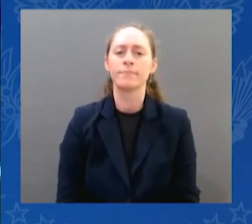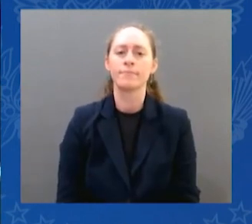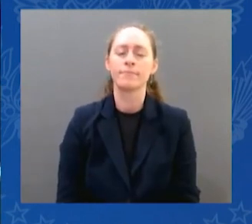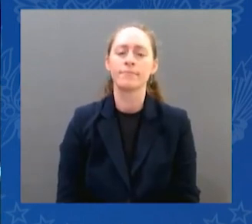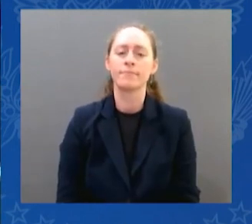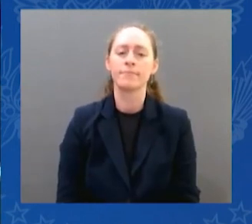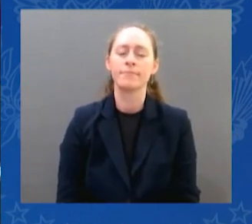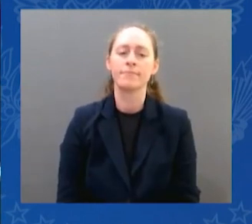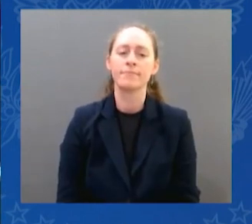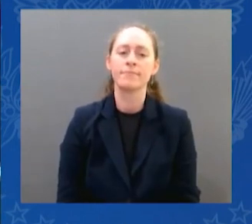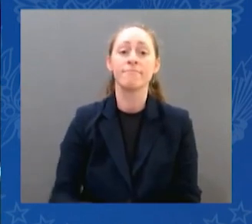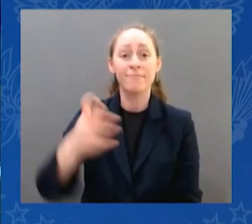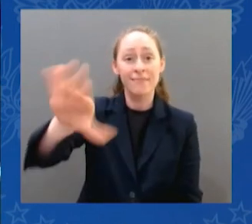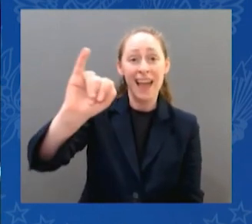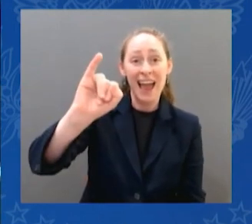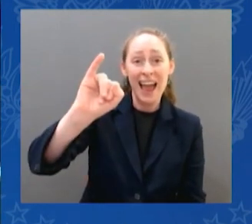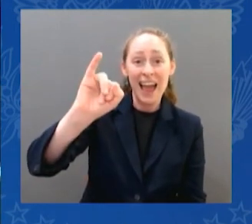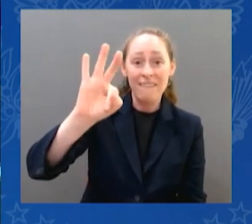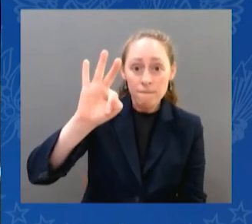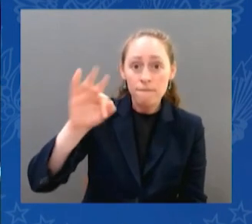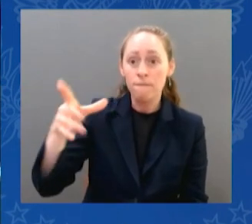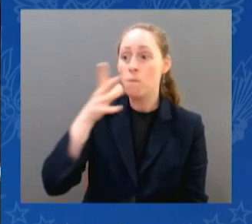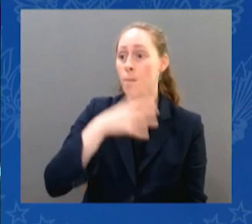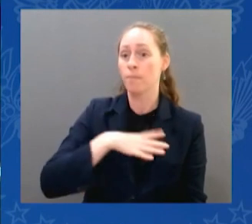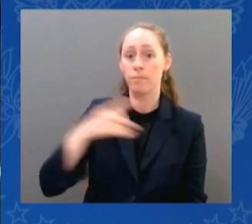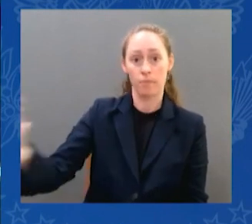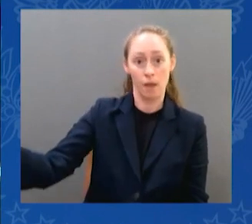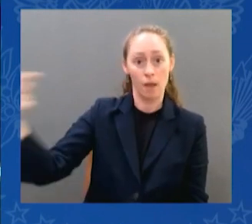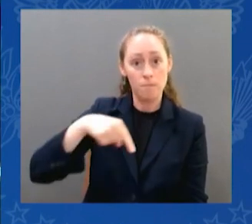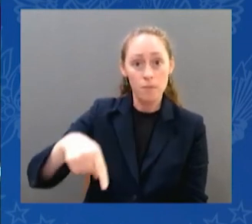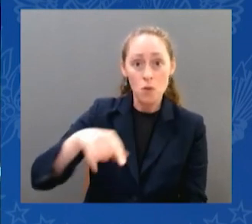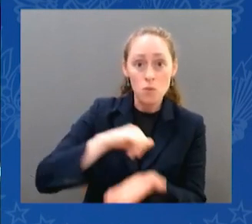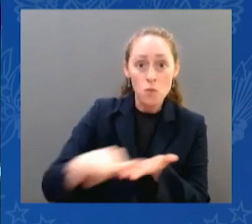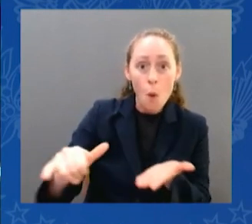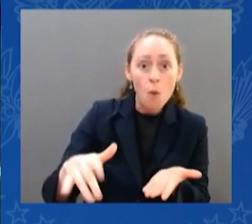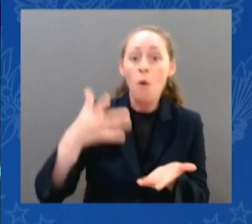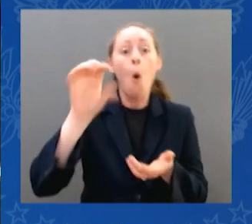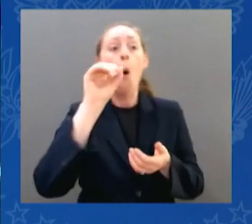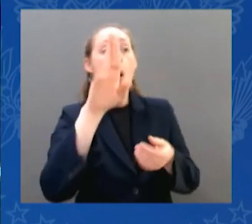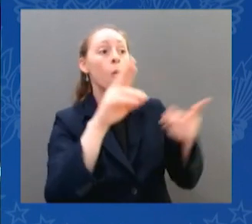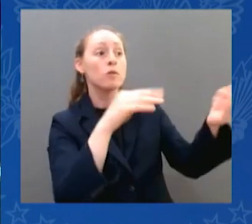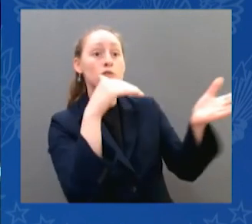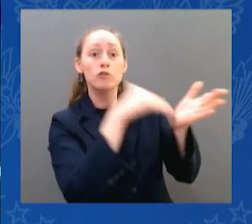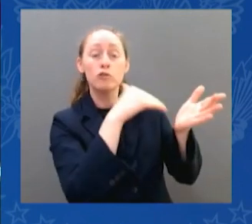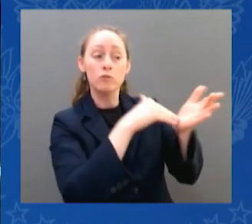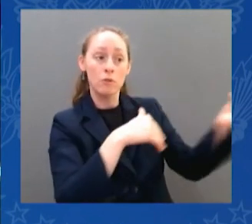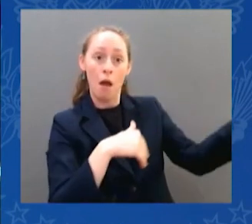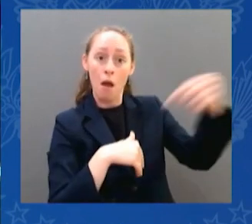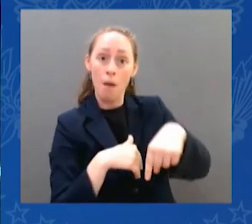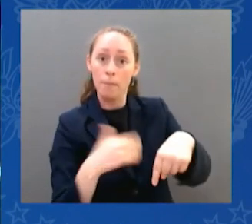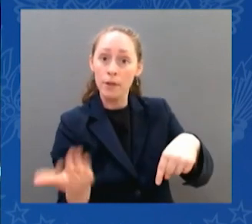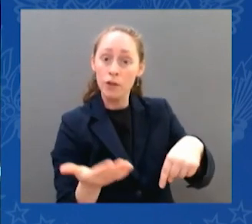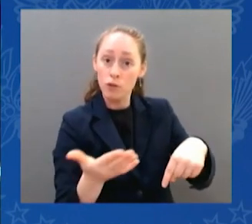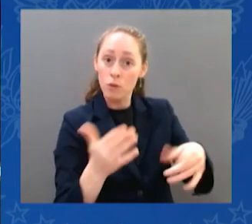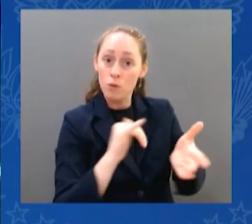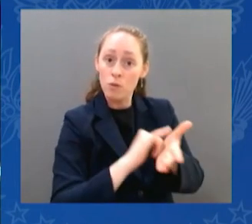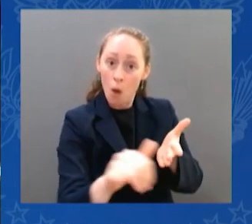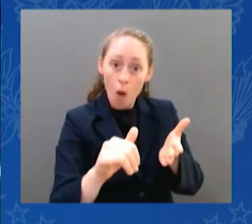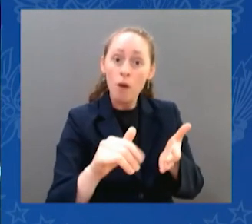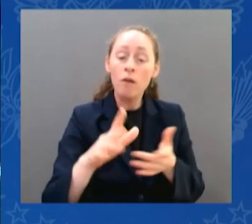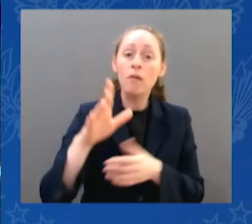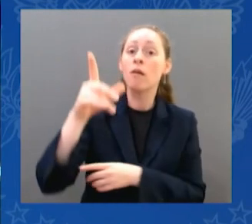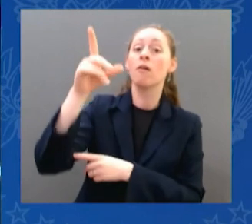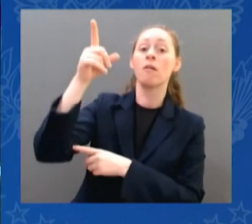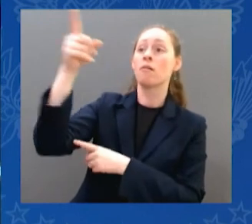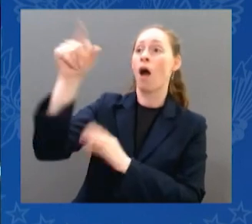one of our providers or a woman who's in our state who are wanted under criminal charges. That's not happening in New York. And we're also defending our